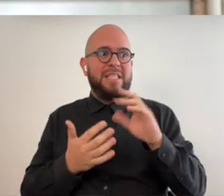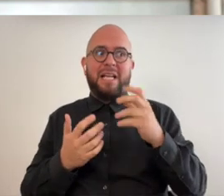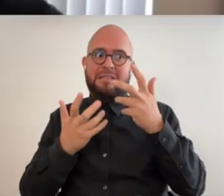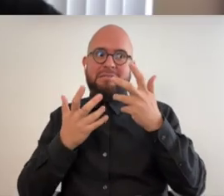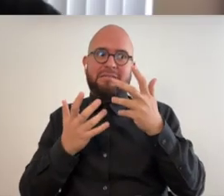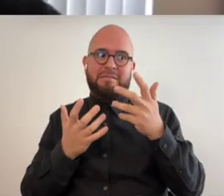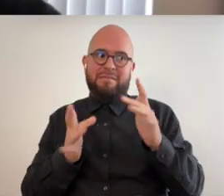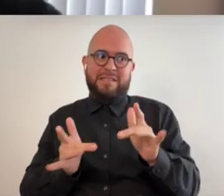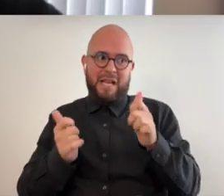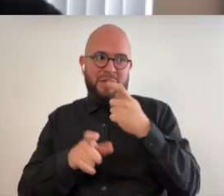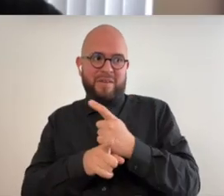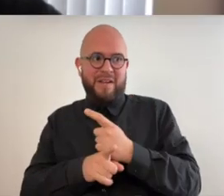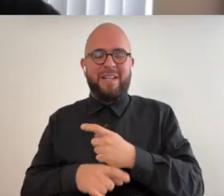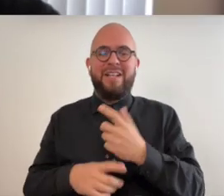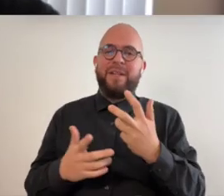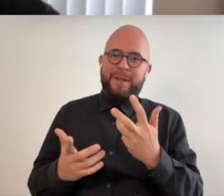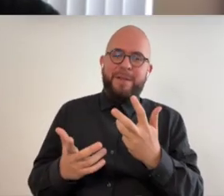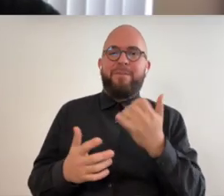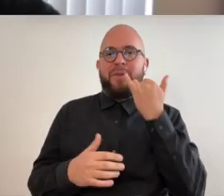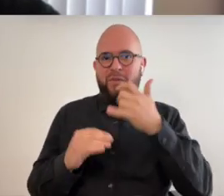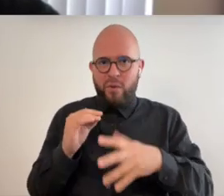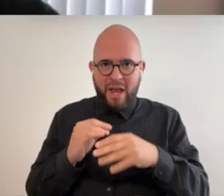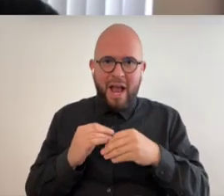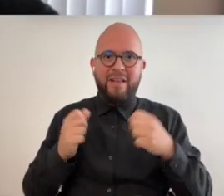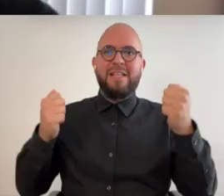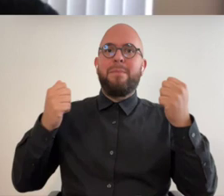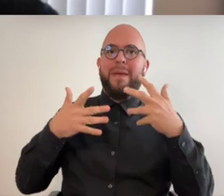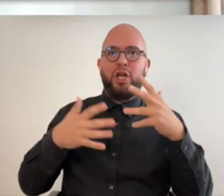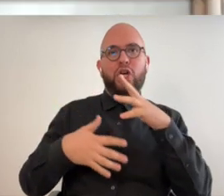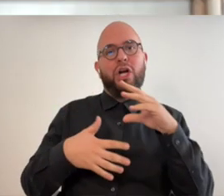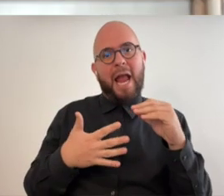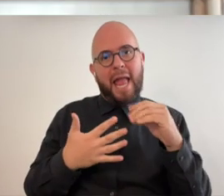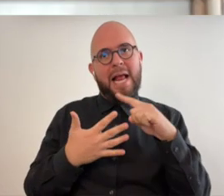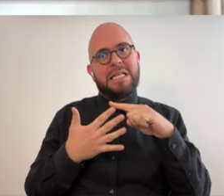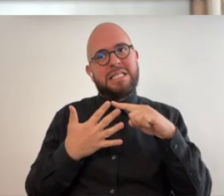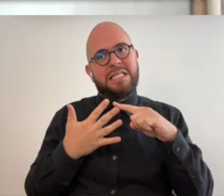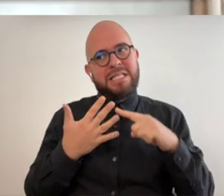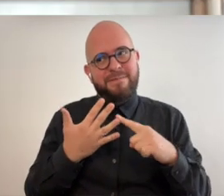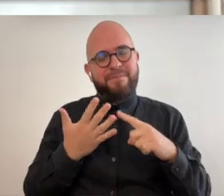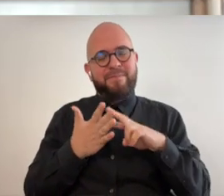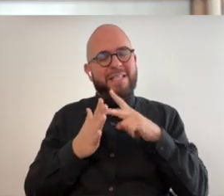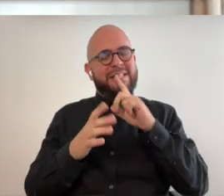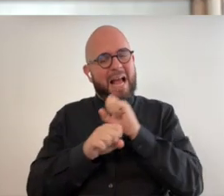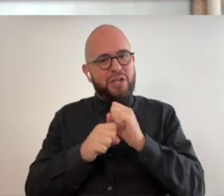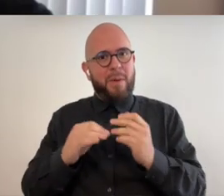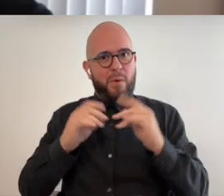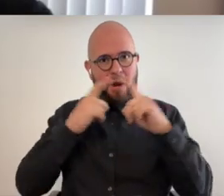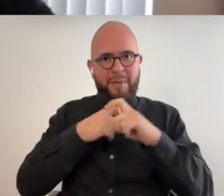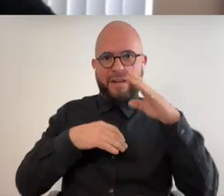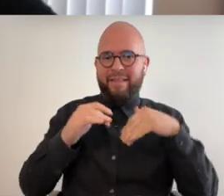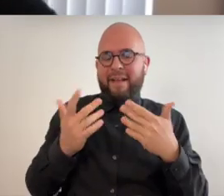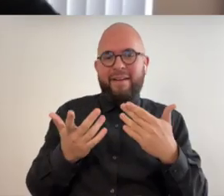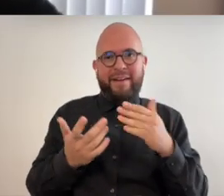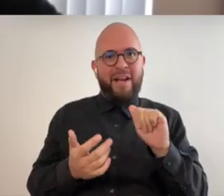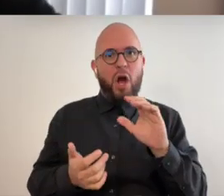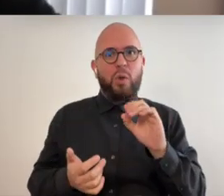when you start putting the speakers and yeah it's actually a lot more complicated than the